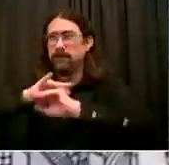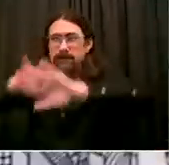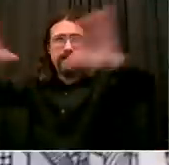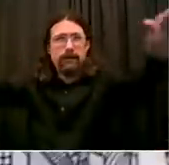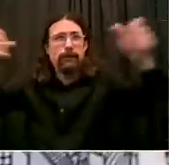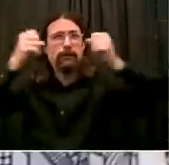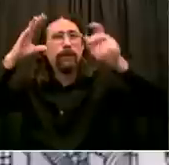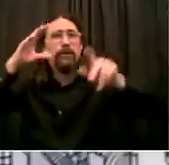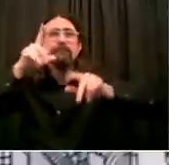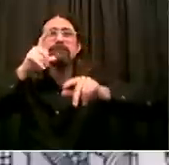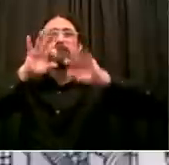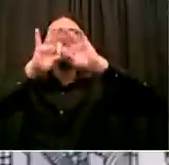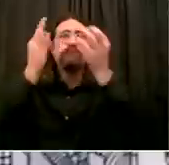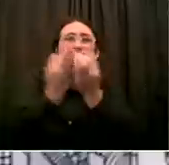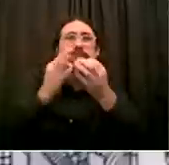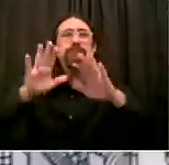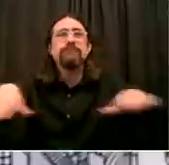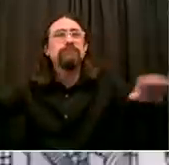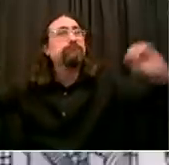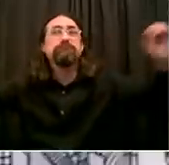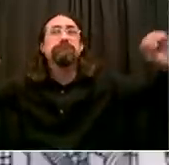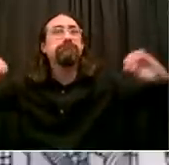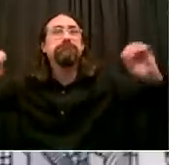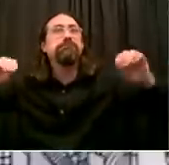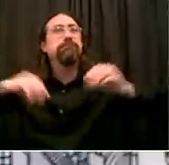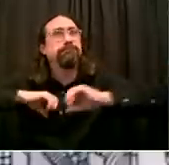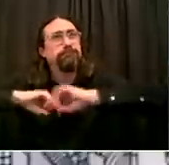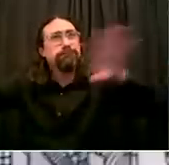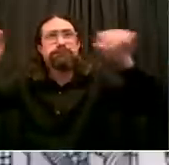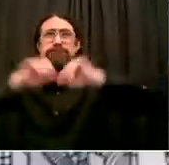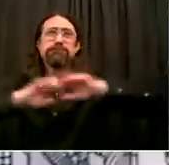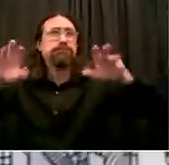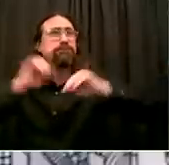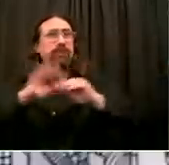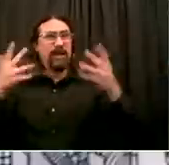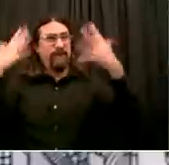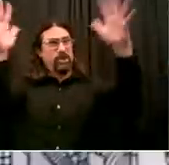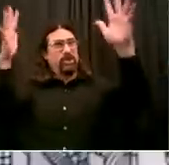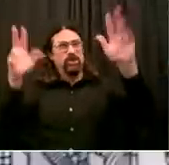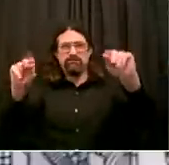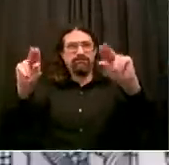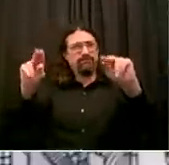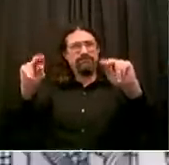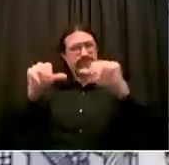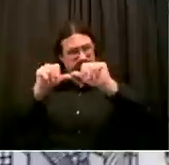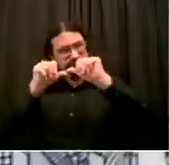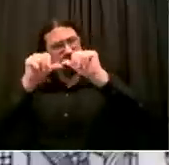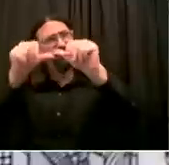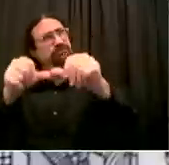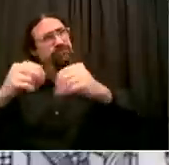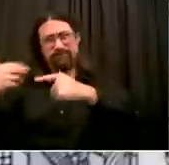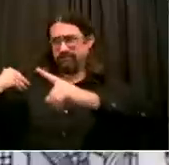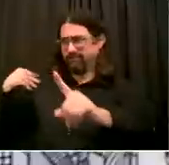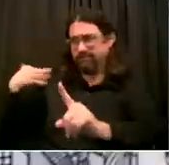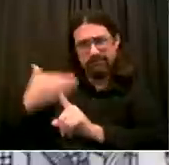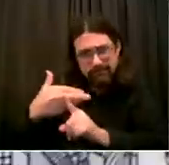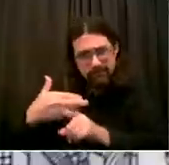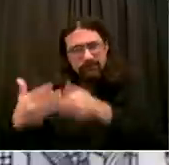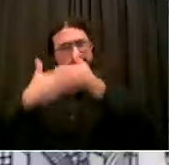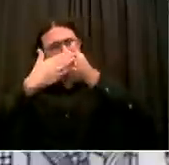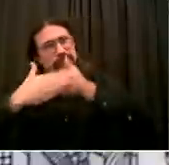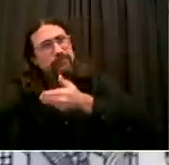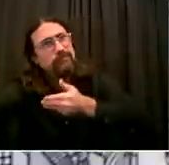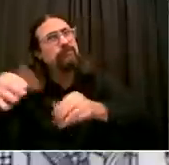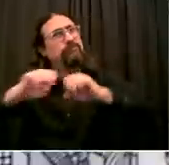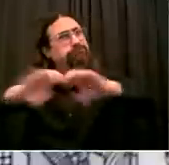of devices that were in schools. We know we have to purchase more, and that's already been started. So any time a child